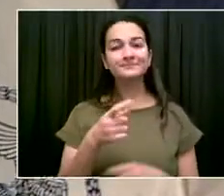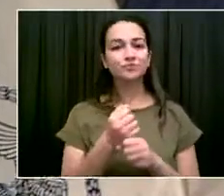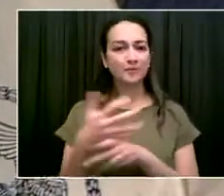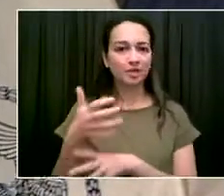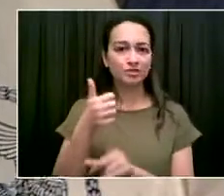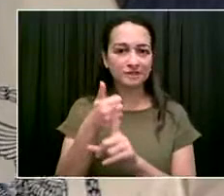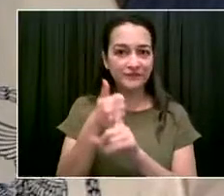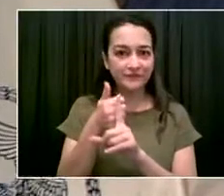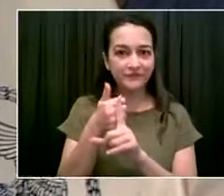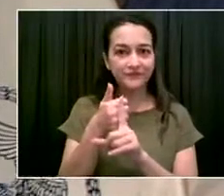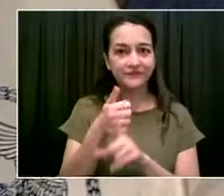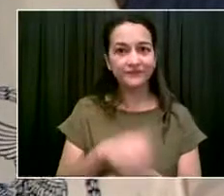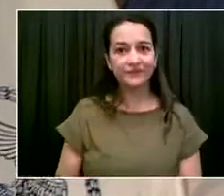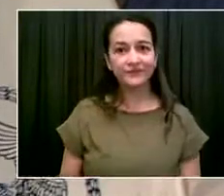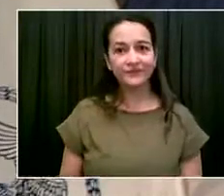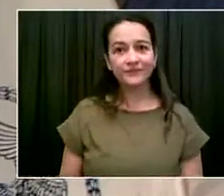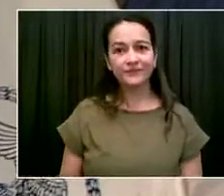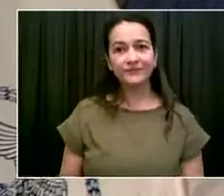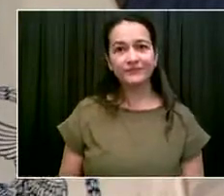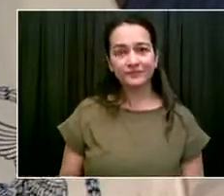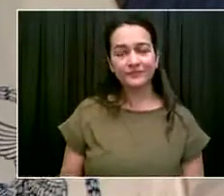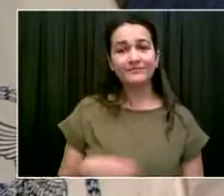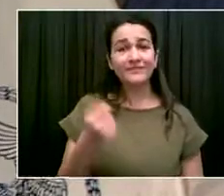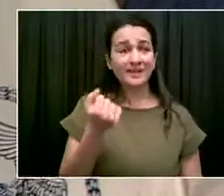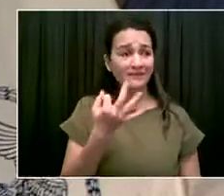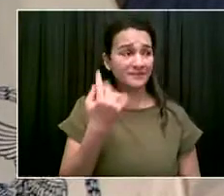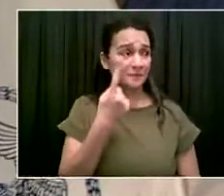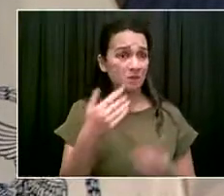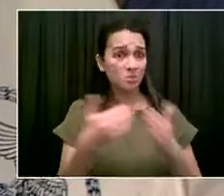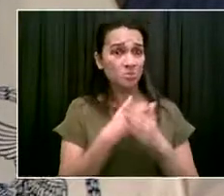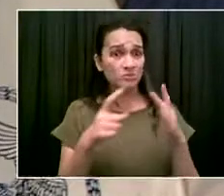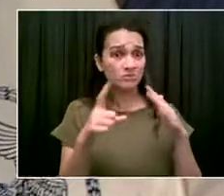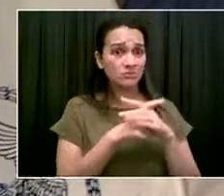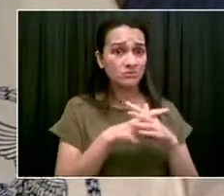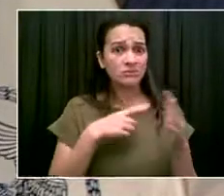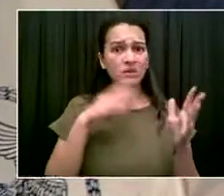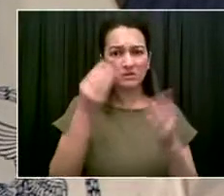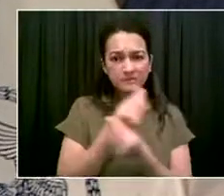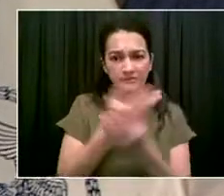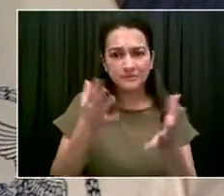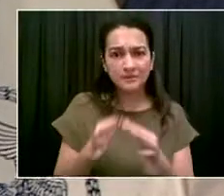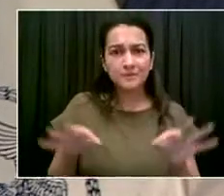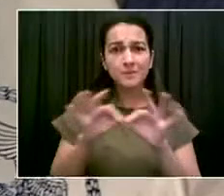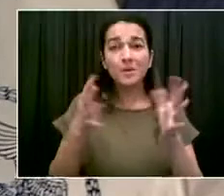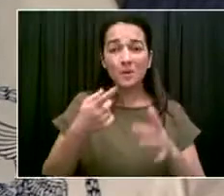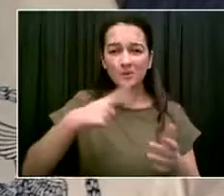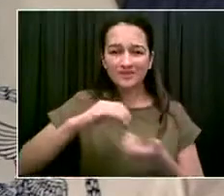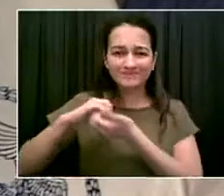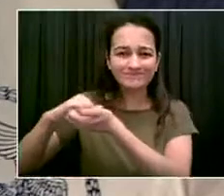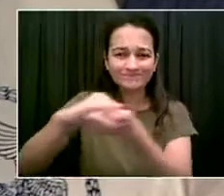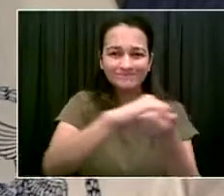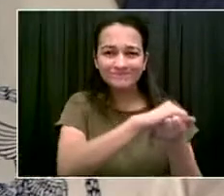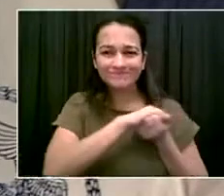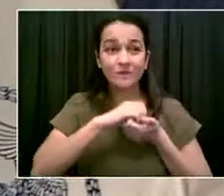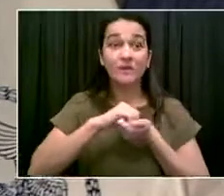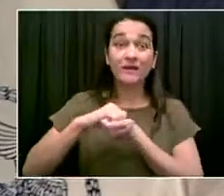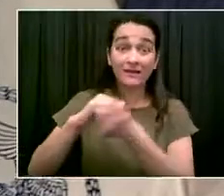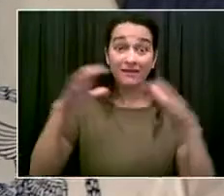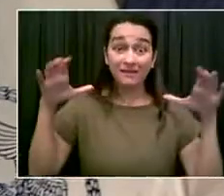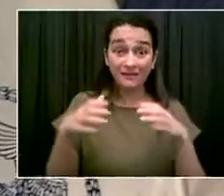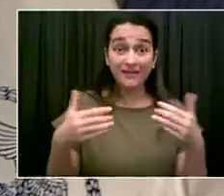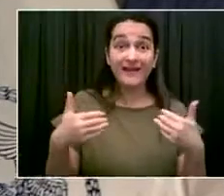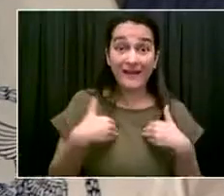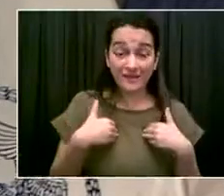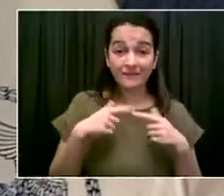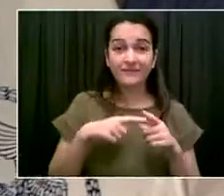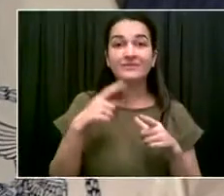along the way. And I am convinced that we all work together. We're going to get through this well. So now let's turn to questions from the media. Good